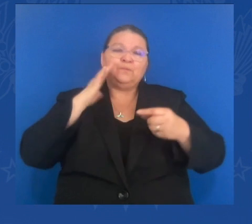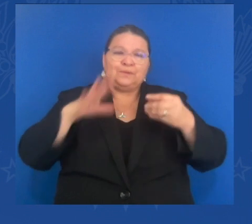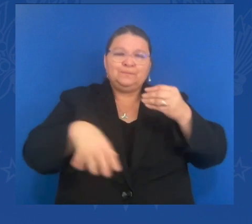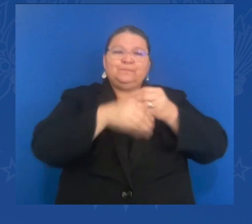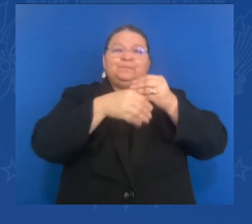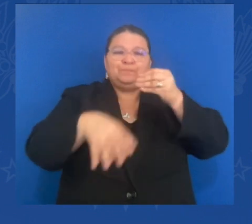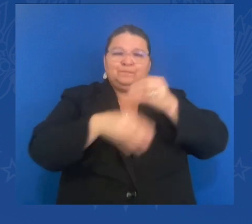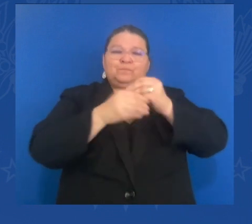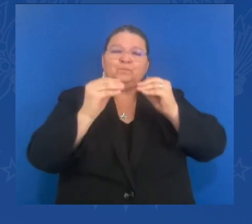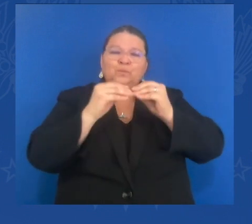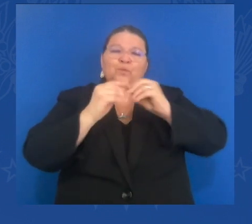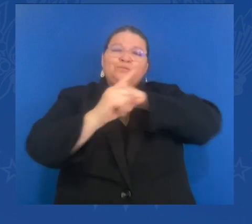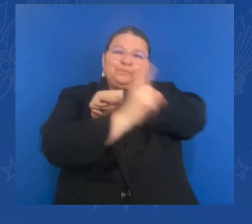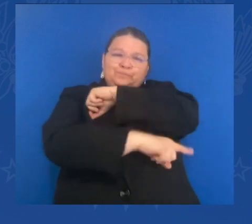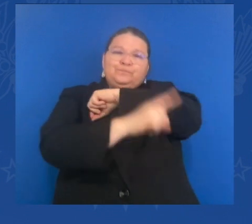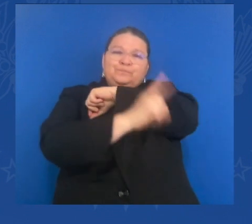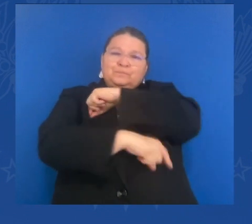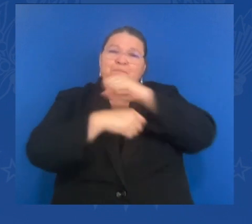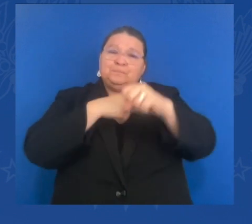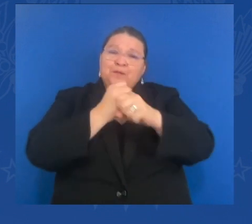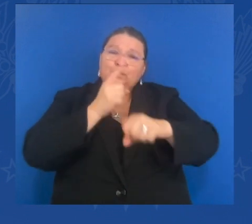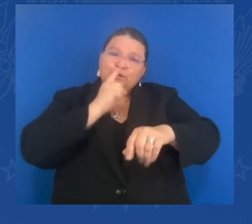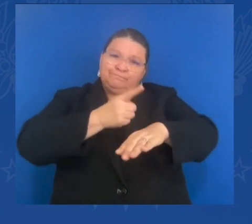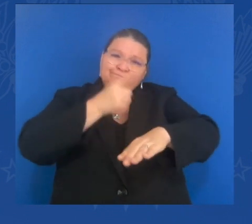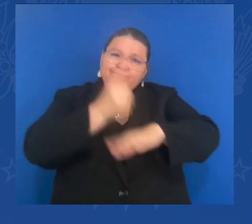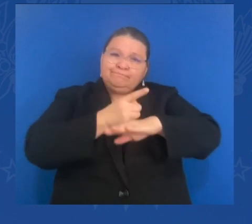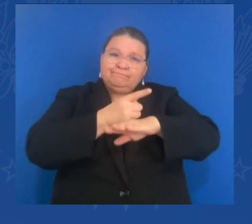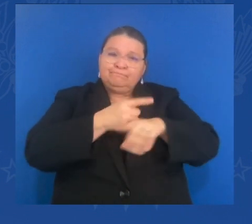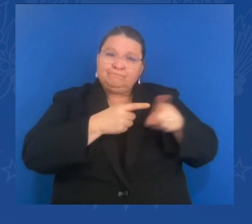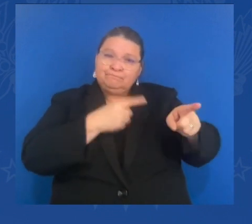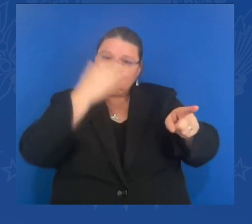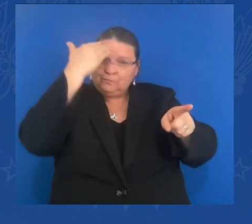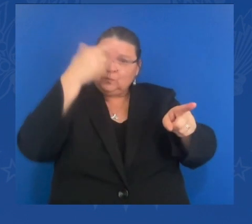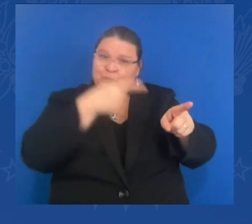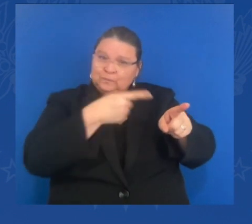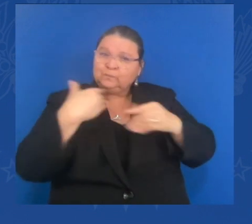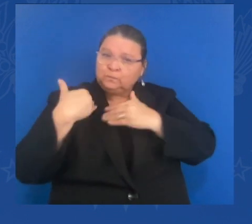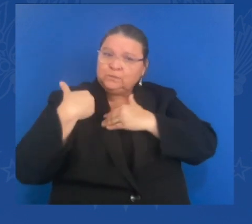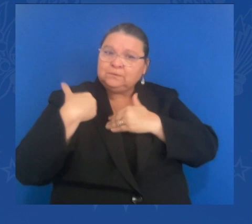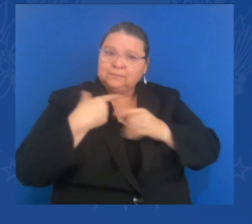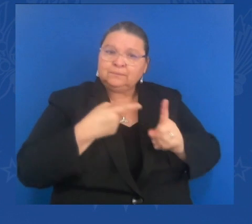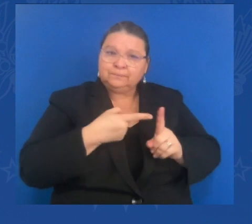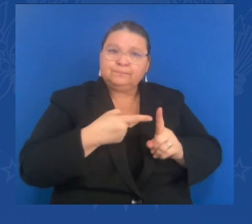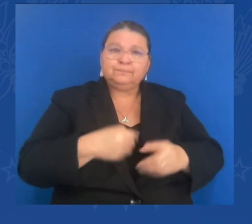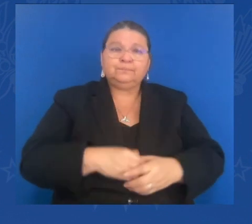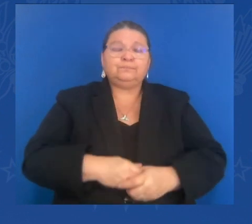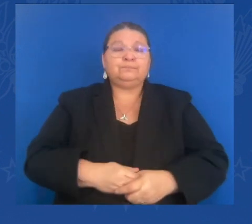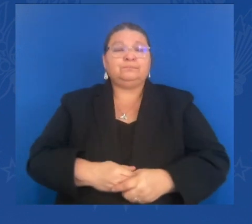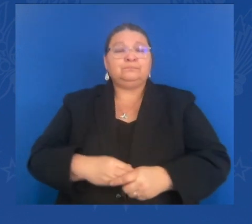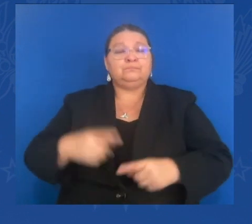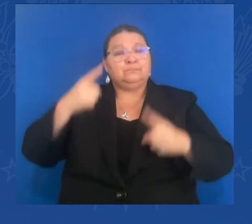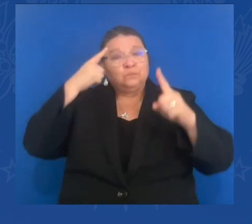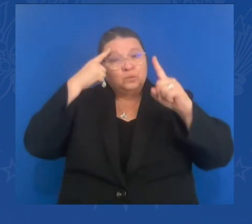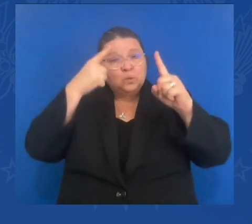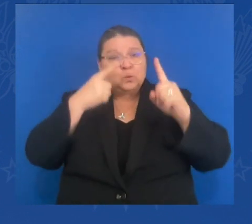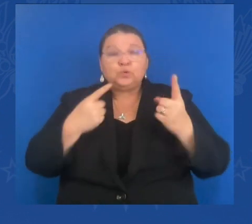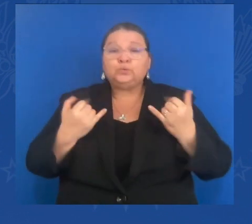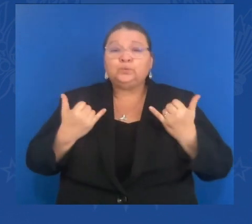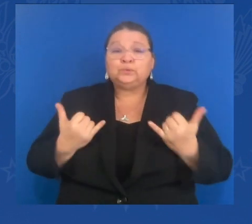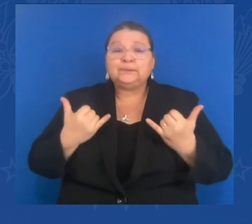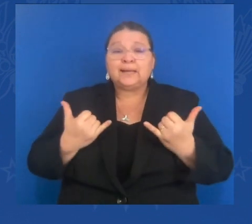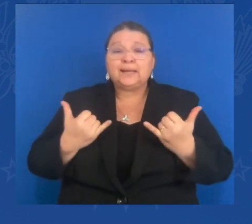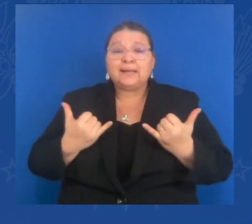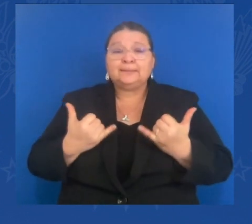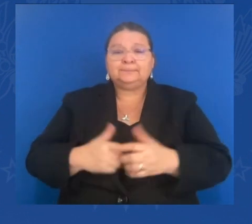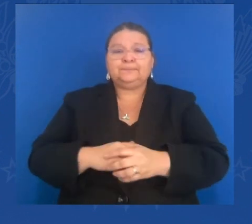aggression against Ukraine. And I want to speak to a few of those points today. First, each of our nations is going to take steps to